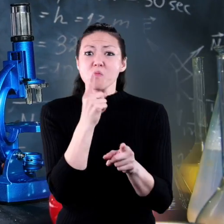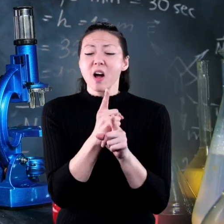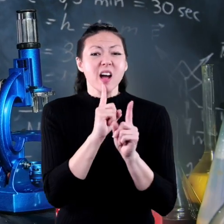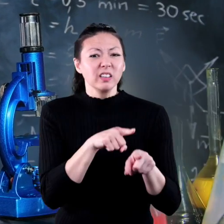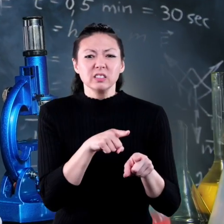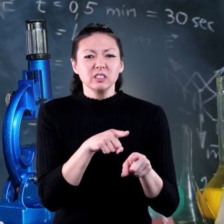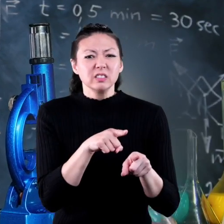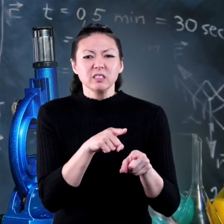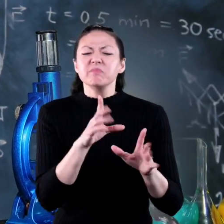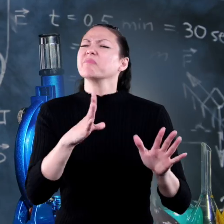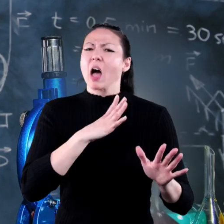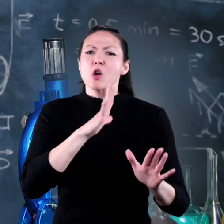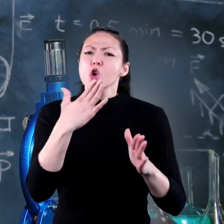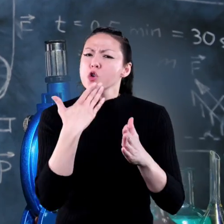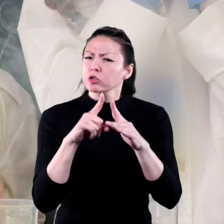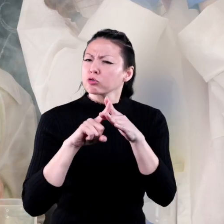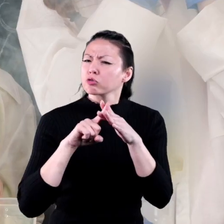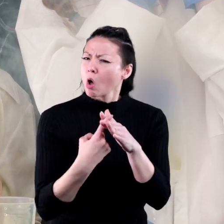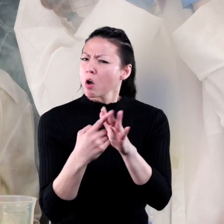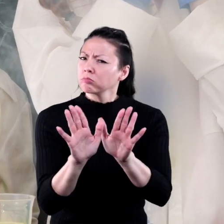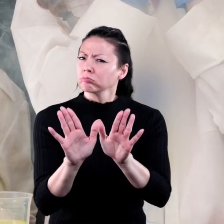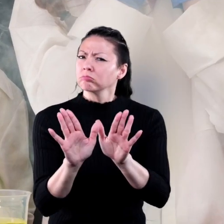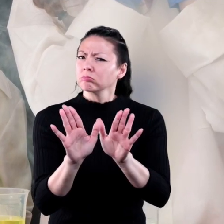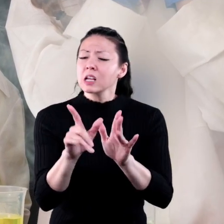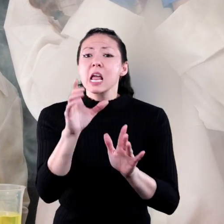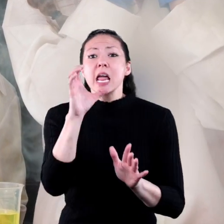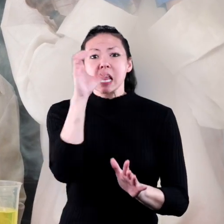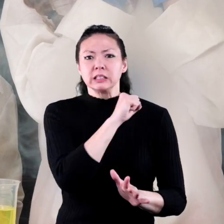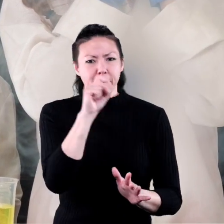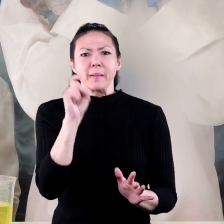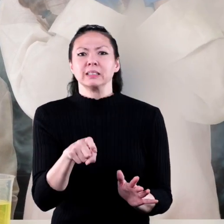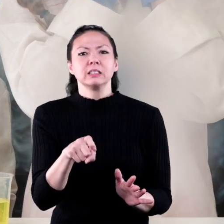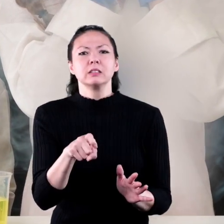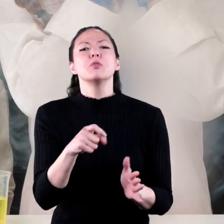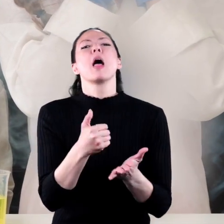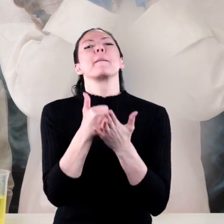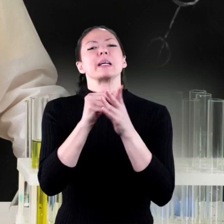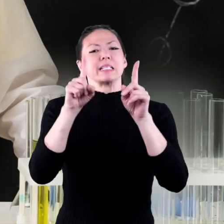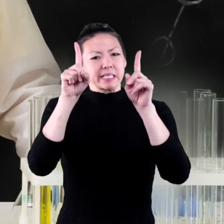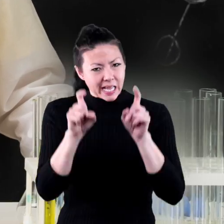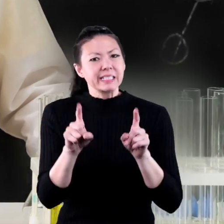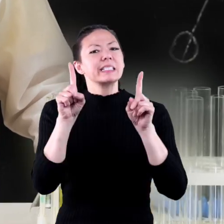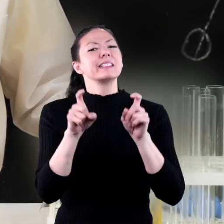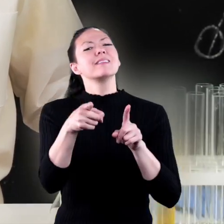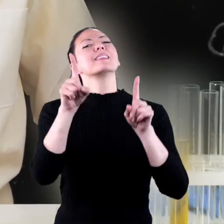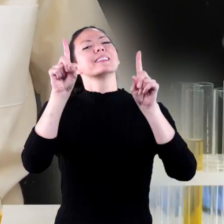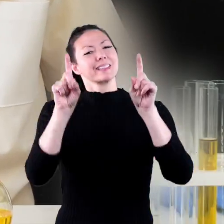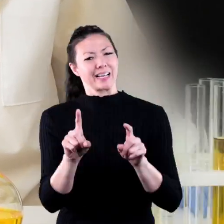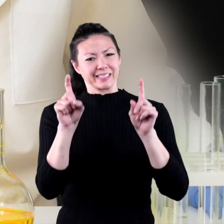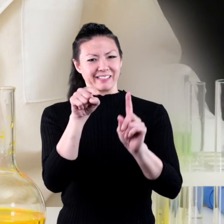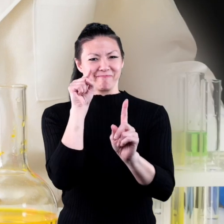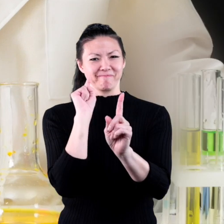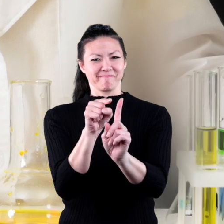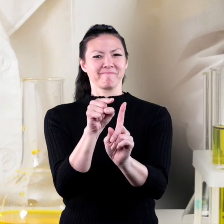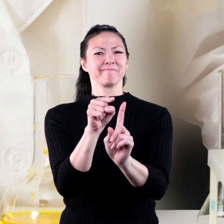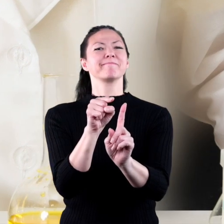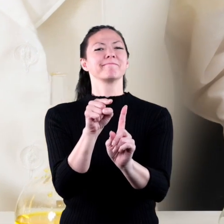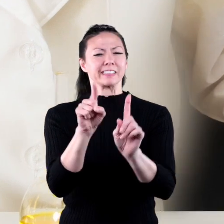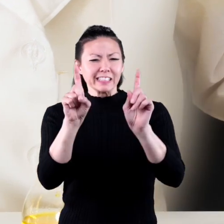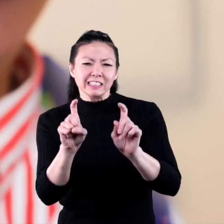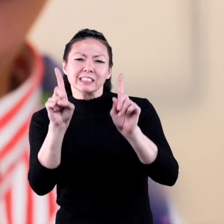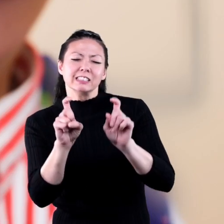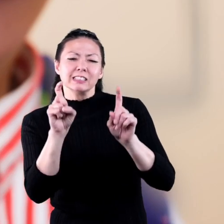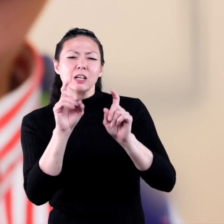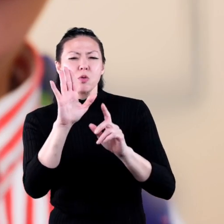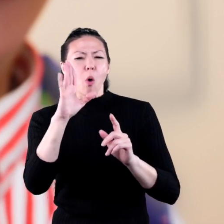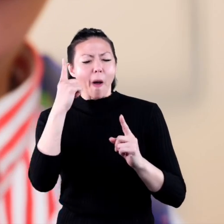a guess is a good start. Your guess needs to be able to be tested by other people. Yes, testing. Testing